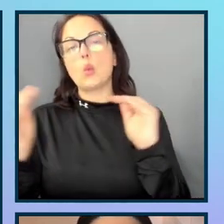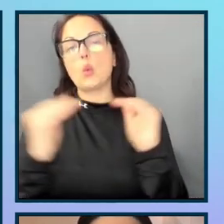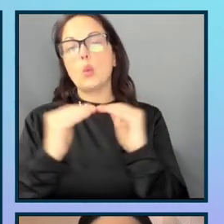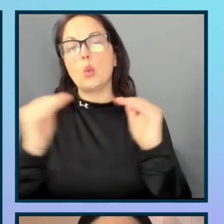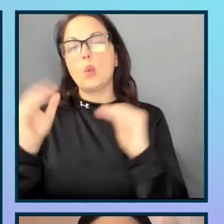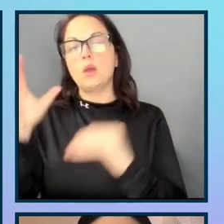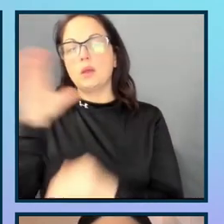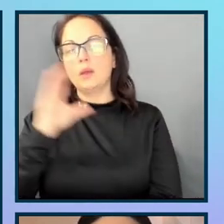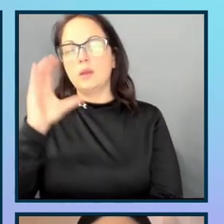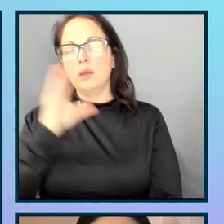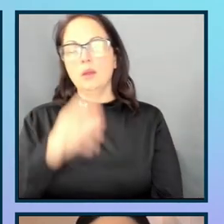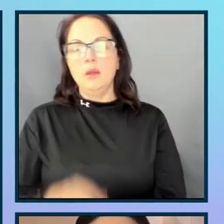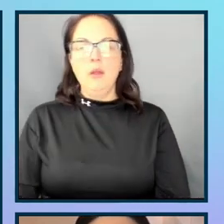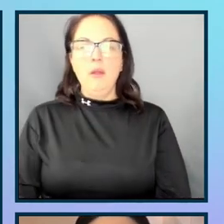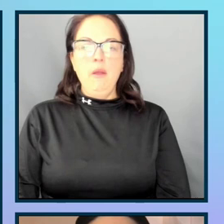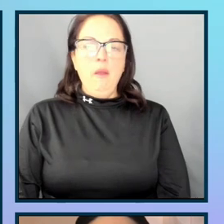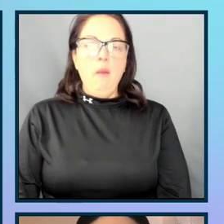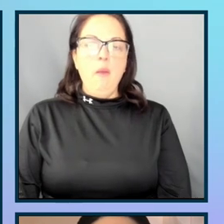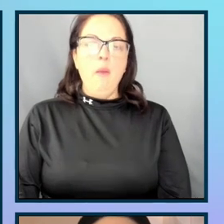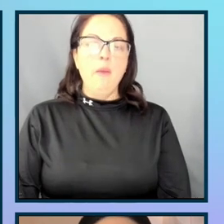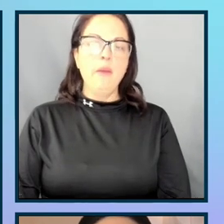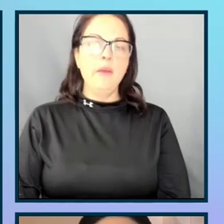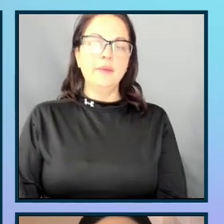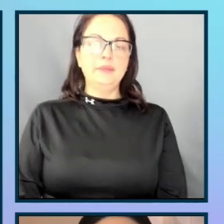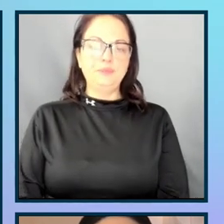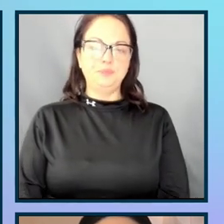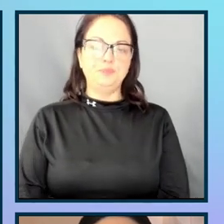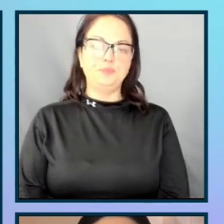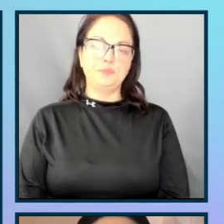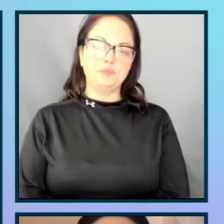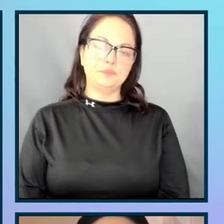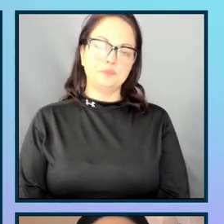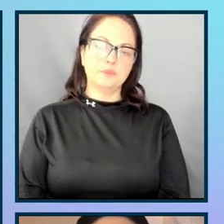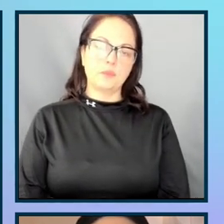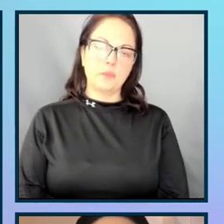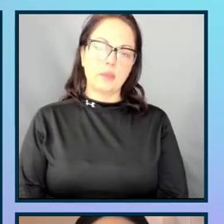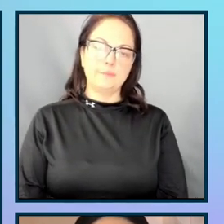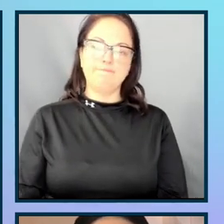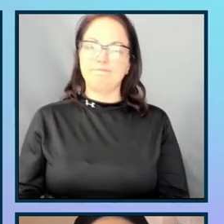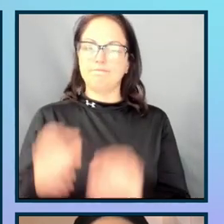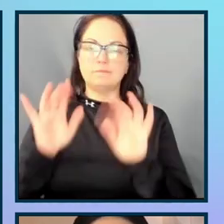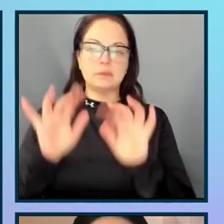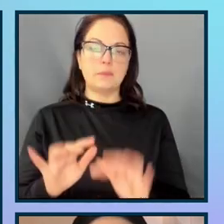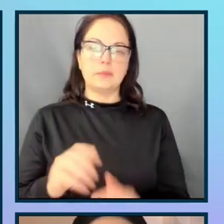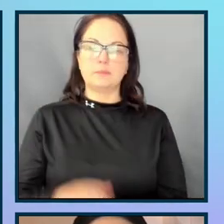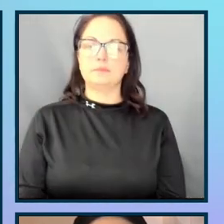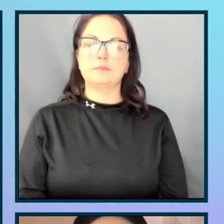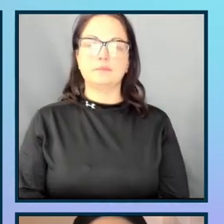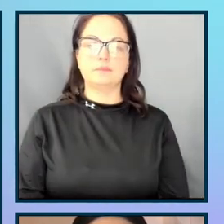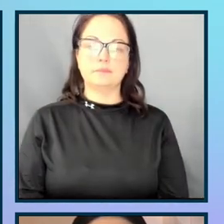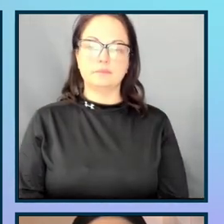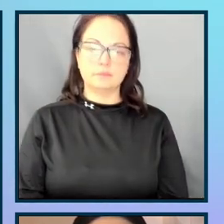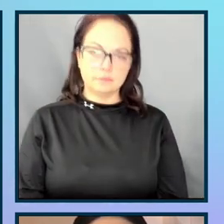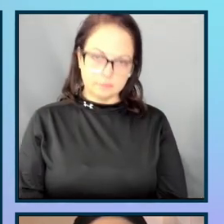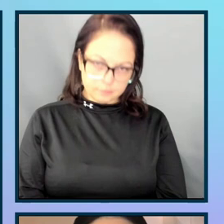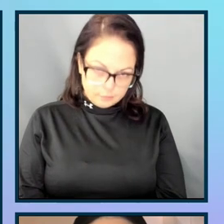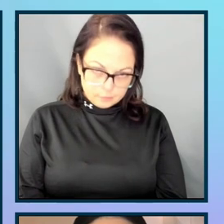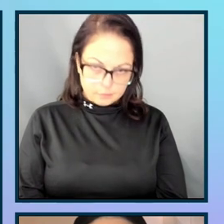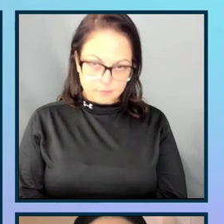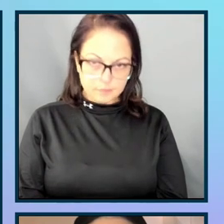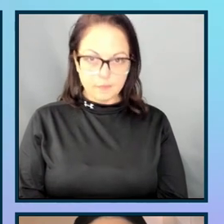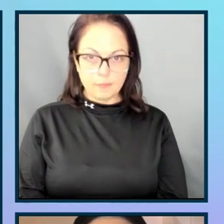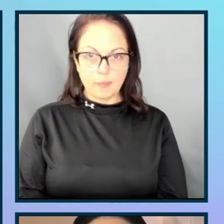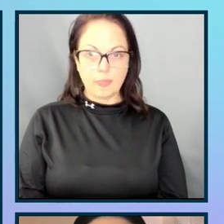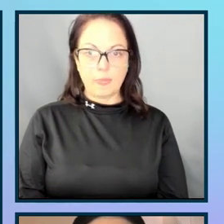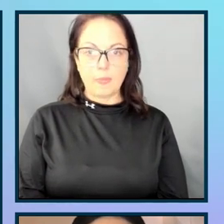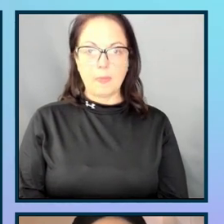that landmark. And I'm going to say this is an ARIA label for site-wide. And I cannot spell site-wide search.